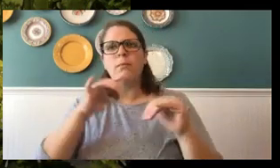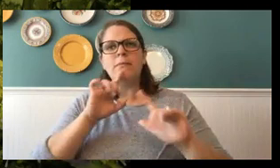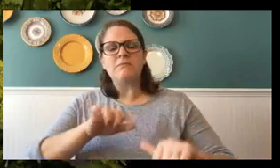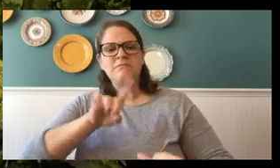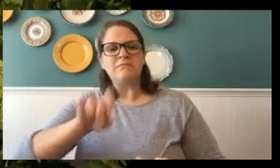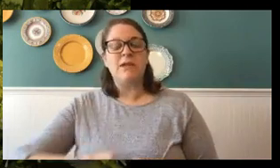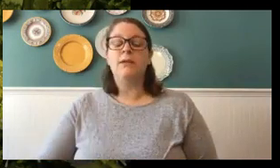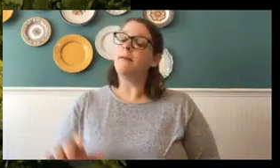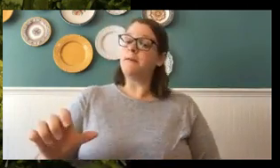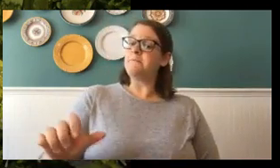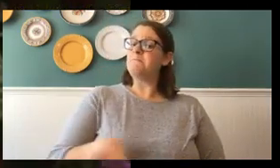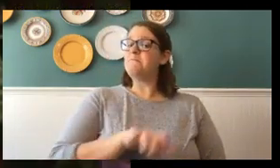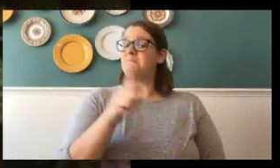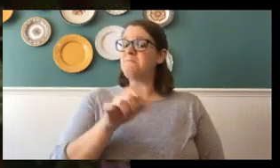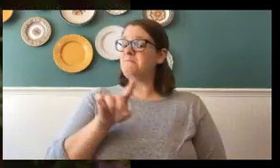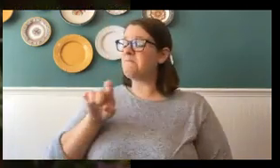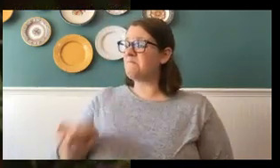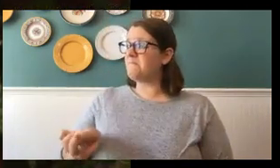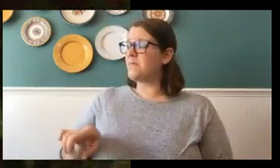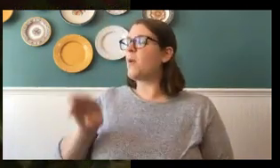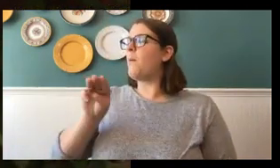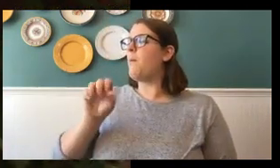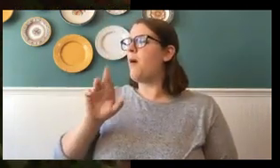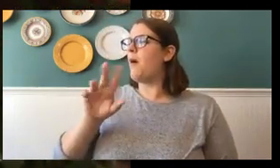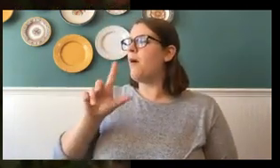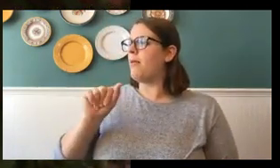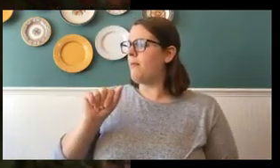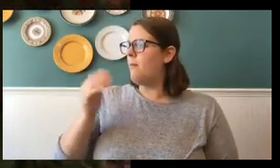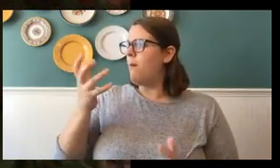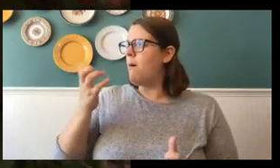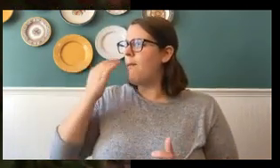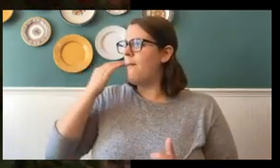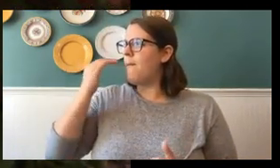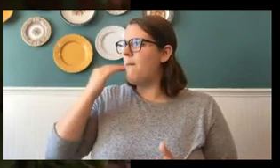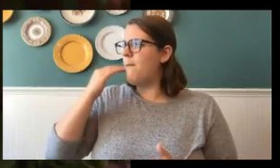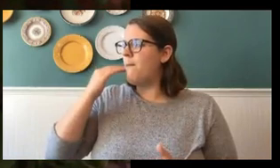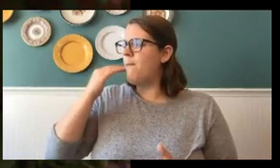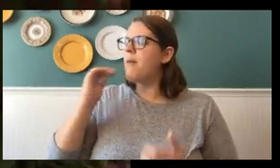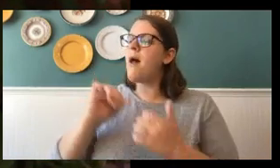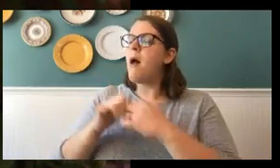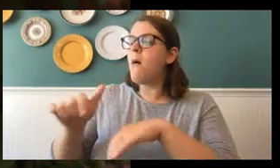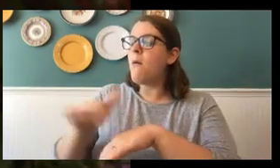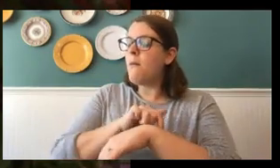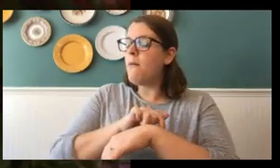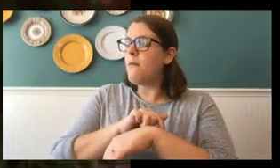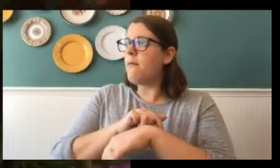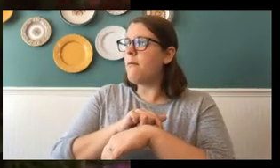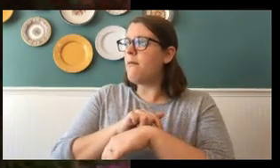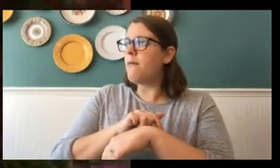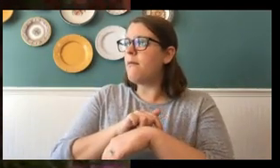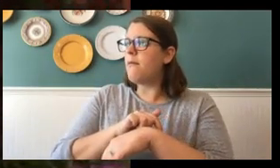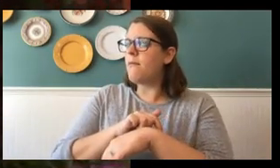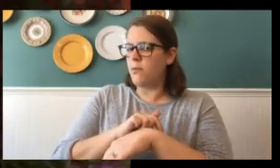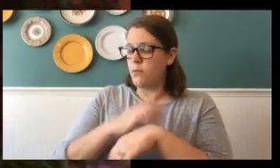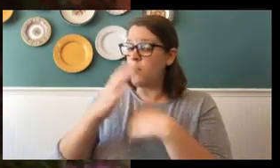good. Another question. So, Marla wants to know, how long does it take for that butterfly, when it